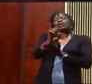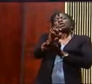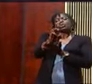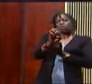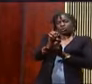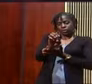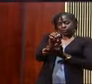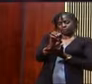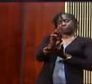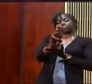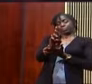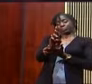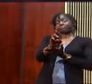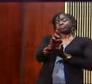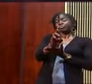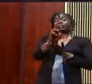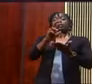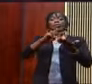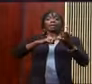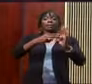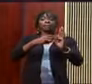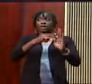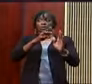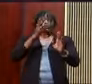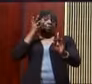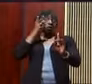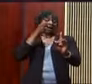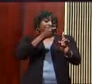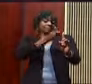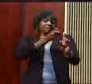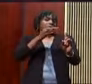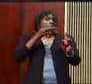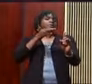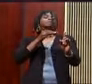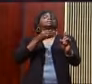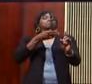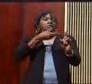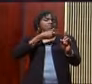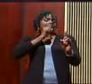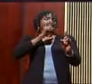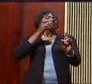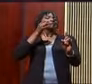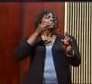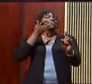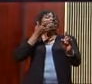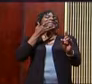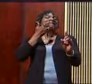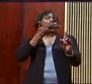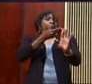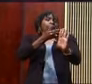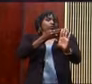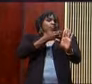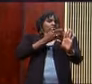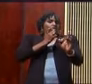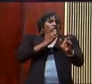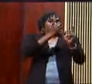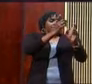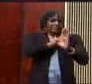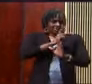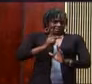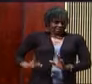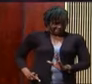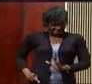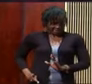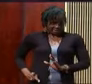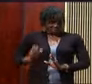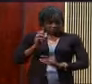out to assassinate the king. And oftentimes, they would do it by poisoning the wine. And so for